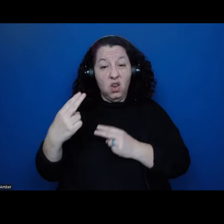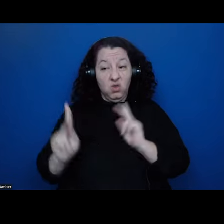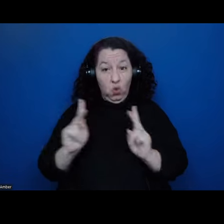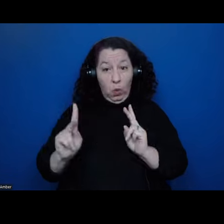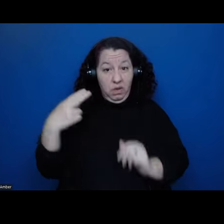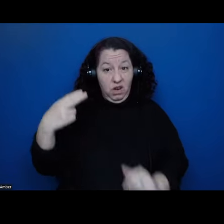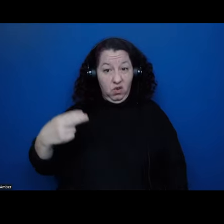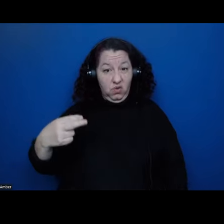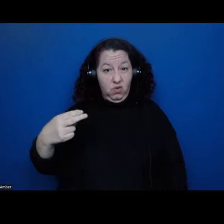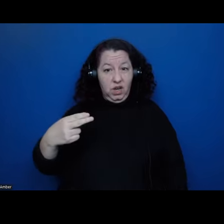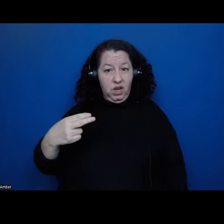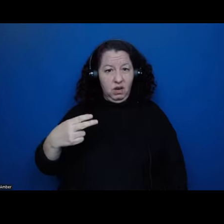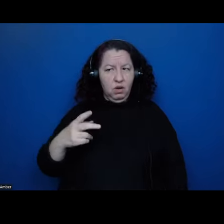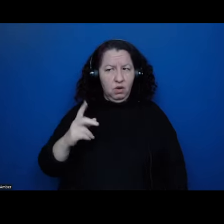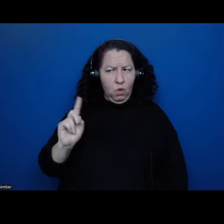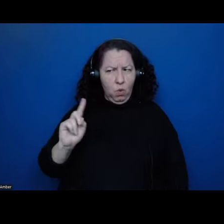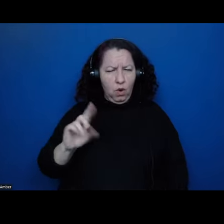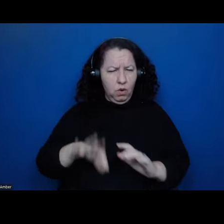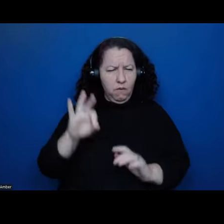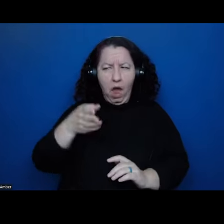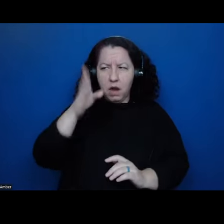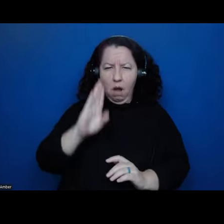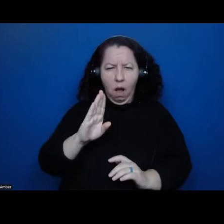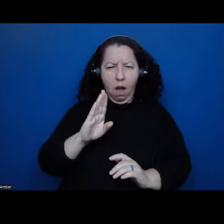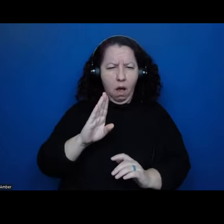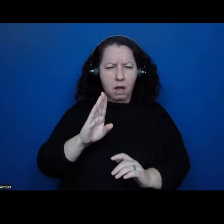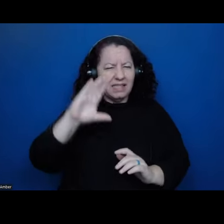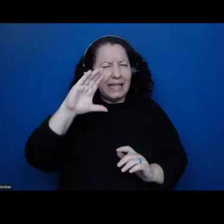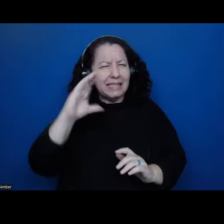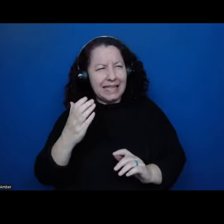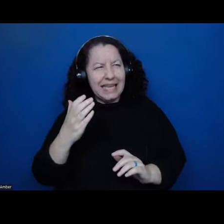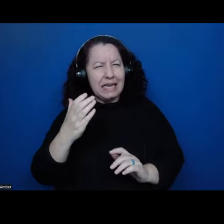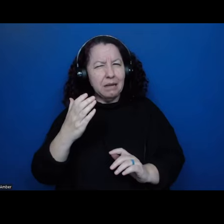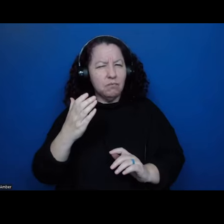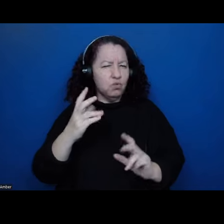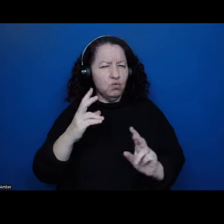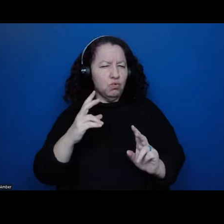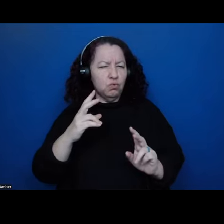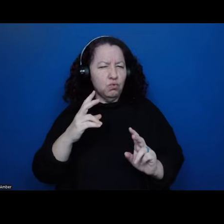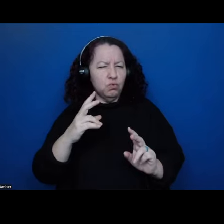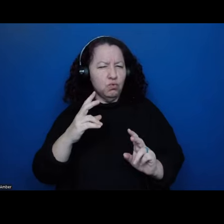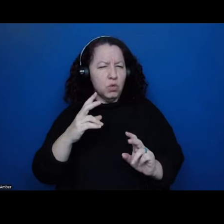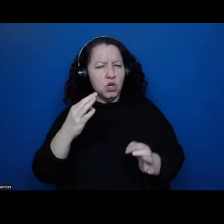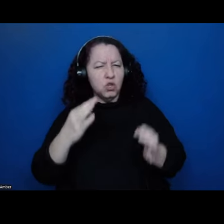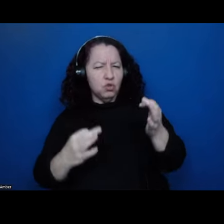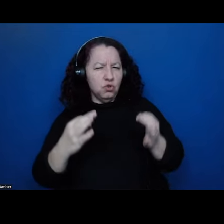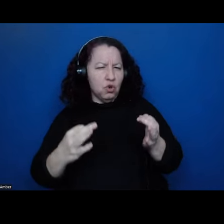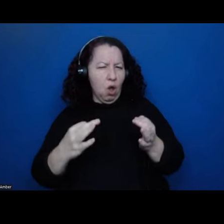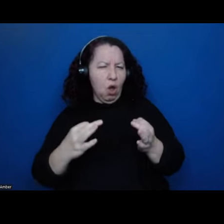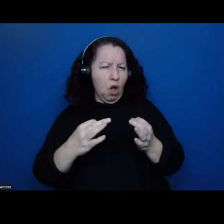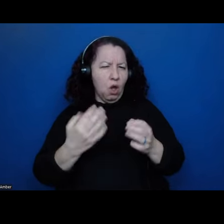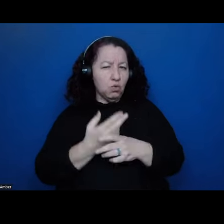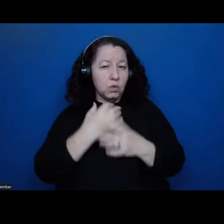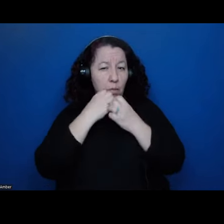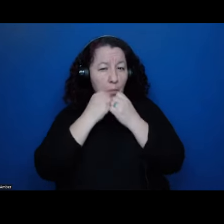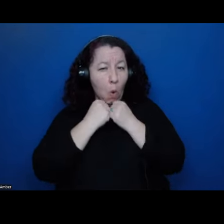moralizing gods, meaning, do you get gods that seem to judge and, um, well, seem to judge